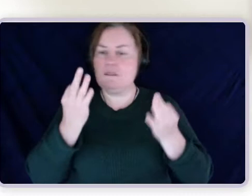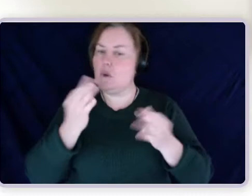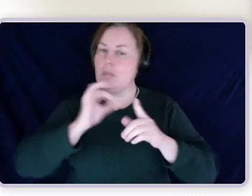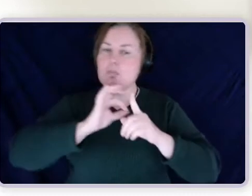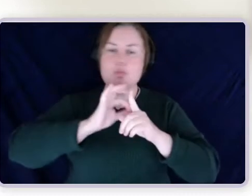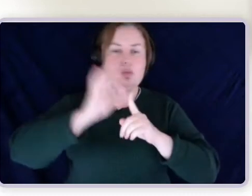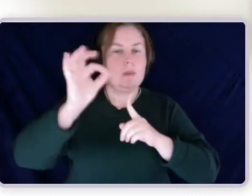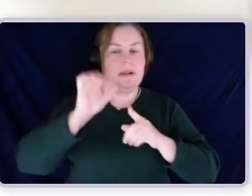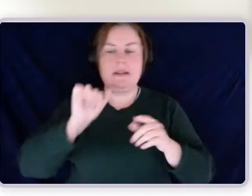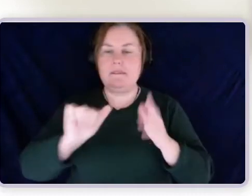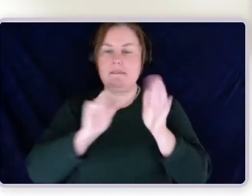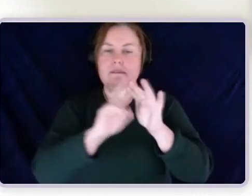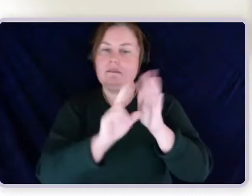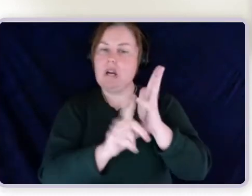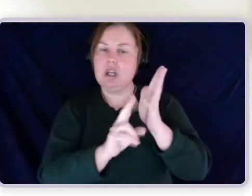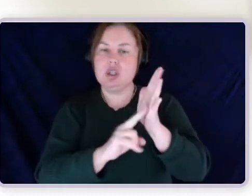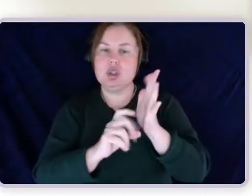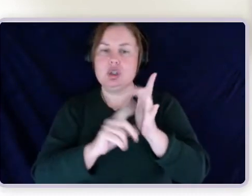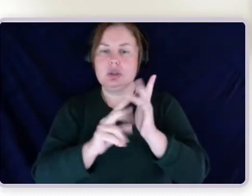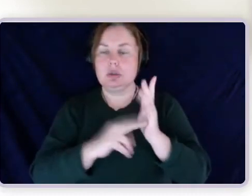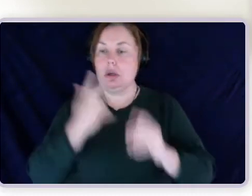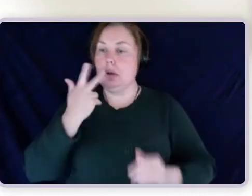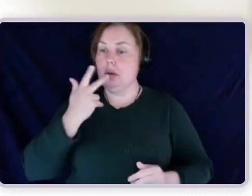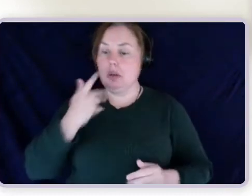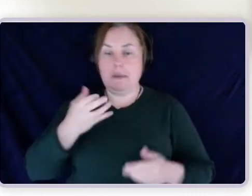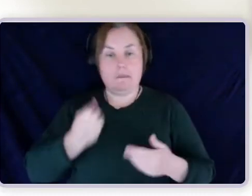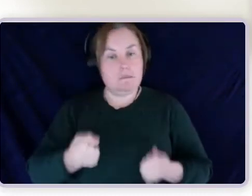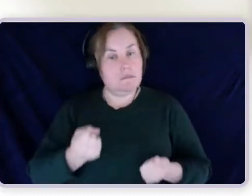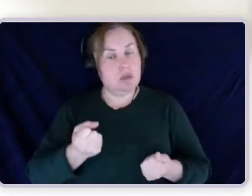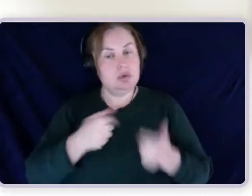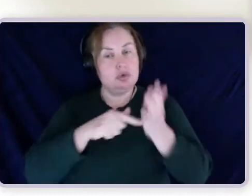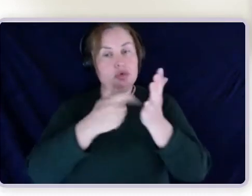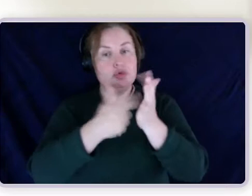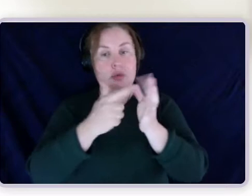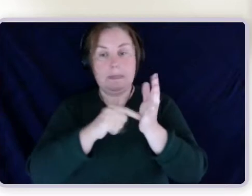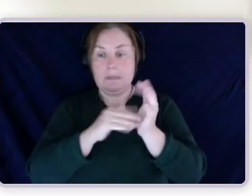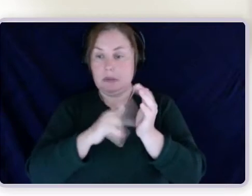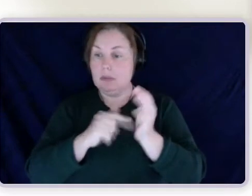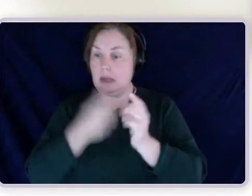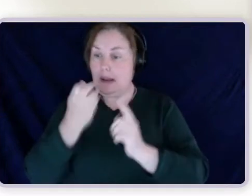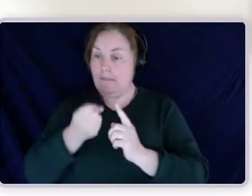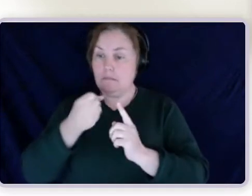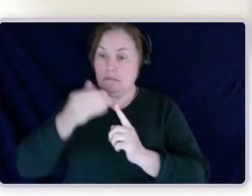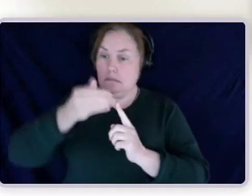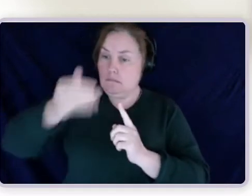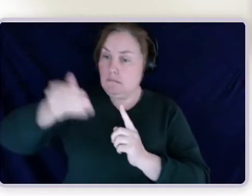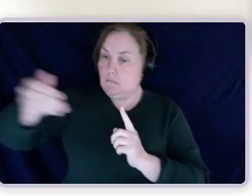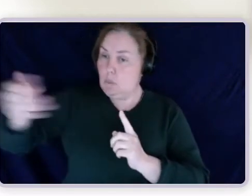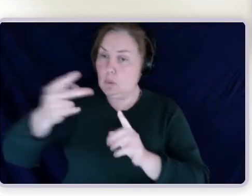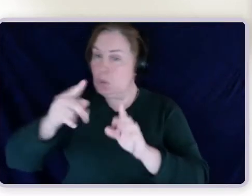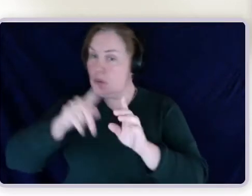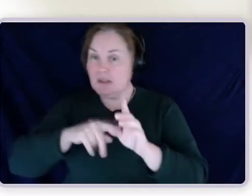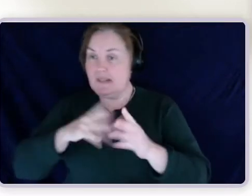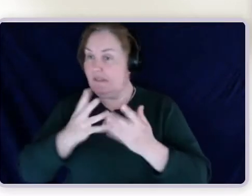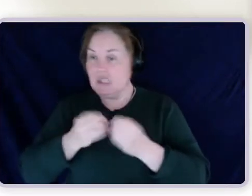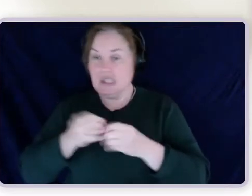reasonable treatment or if all the reasonable treatment has been had over the next two years. Another interesting matter